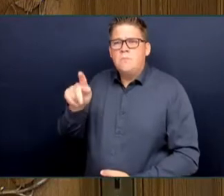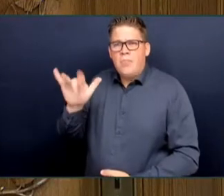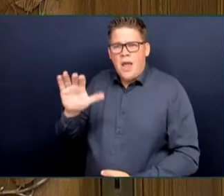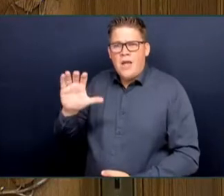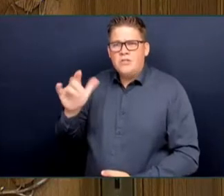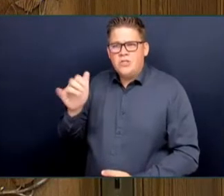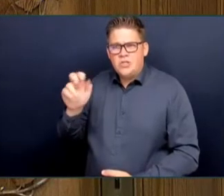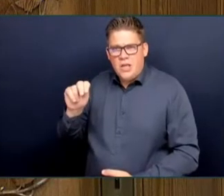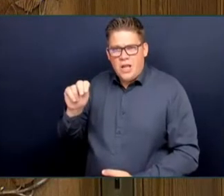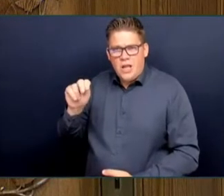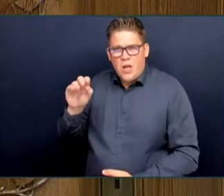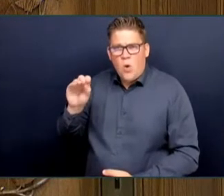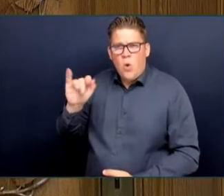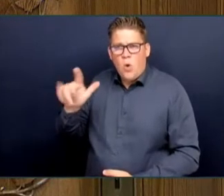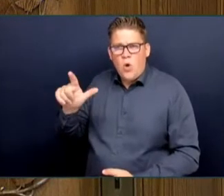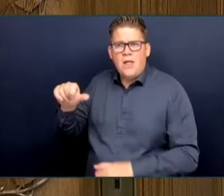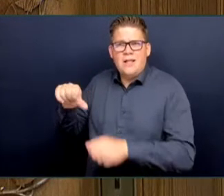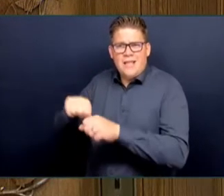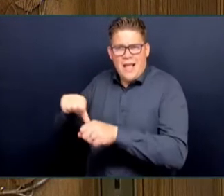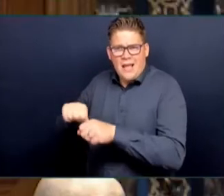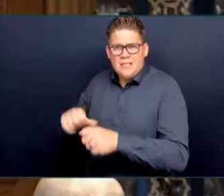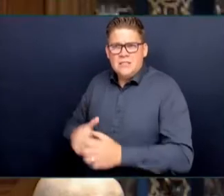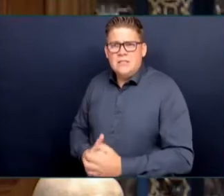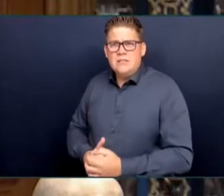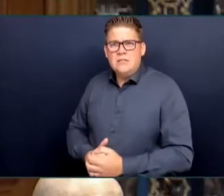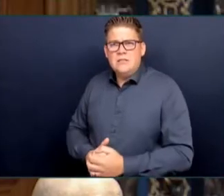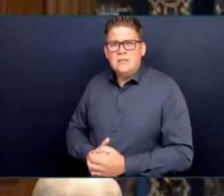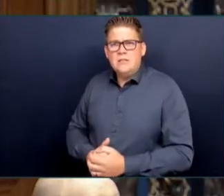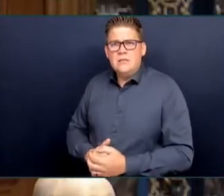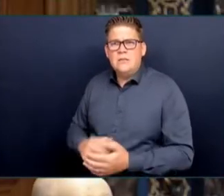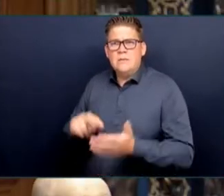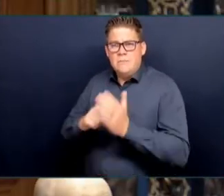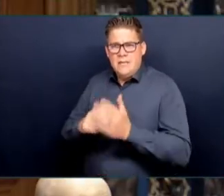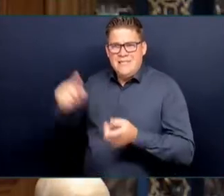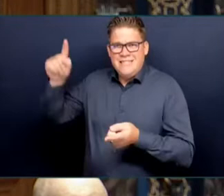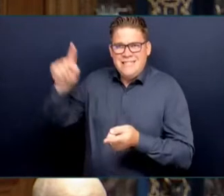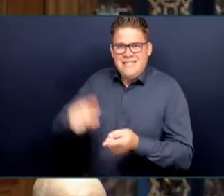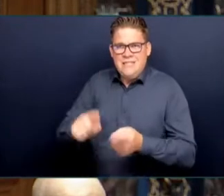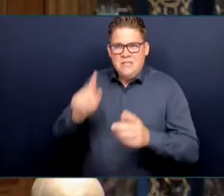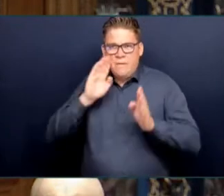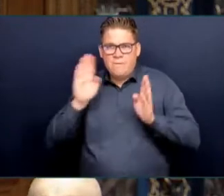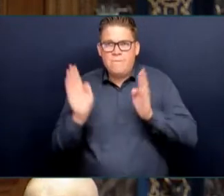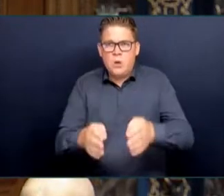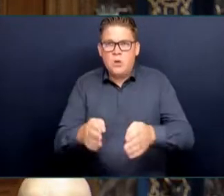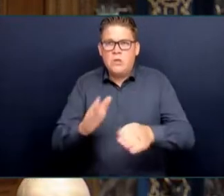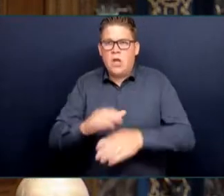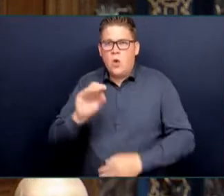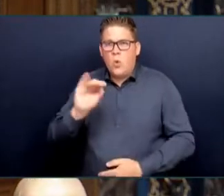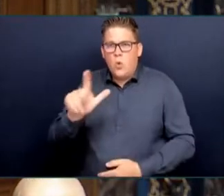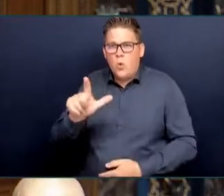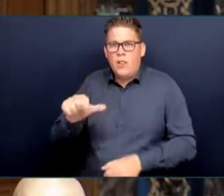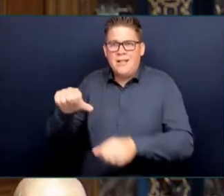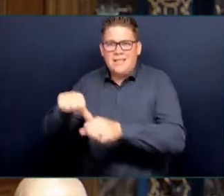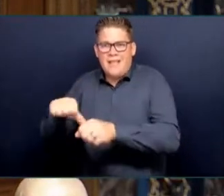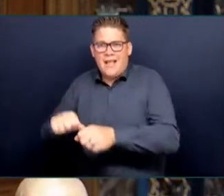Leader of Third Party, Supplemental. Oh, thank you, Honourable Speaker. Good to have a little bit of patronizing response there.